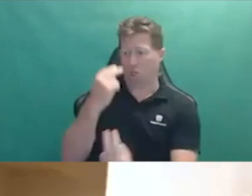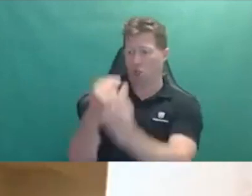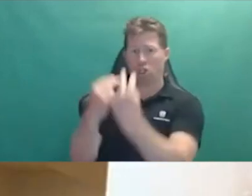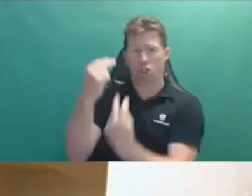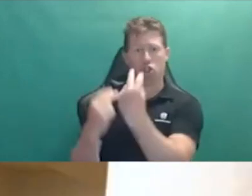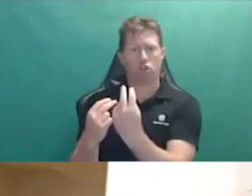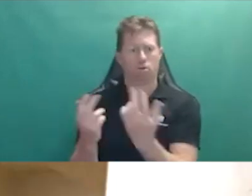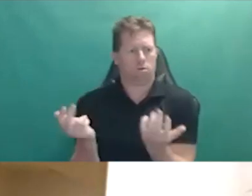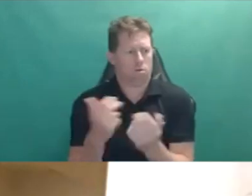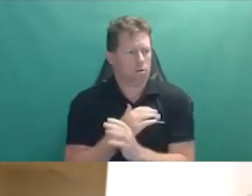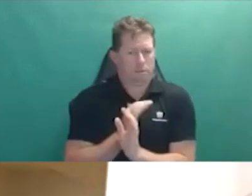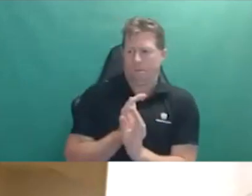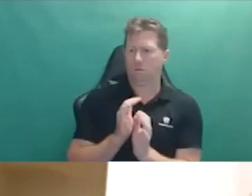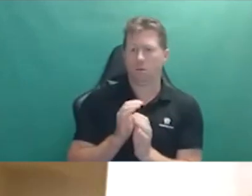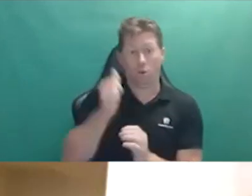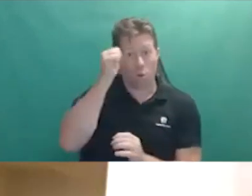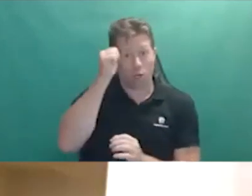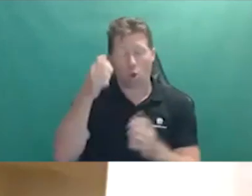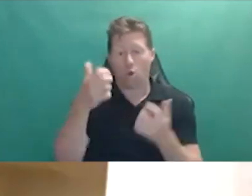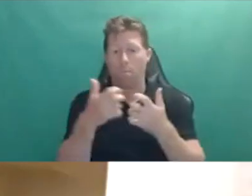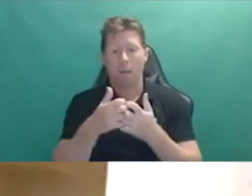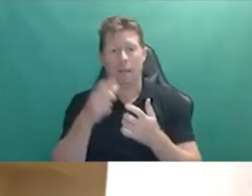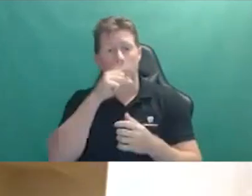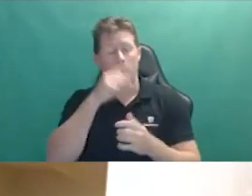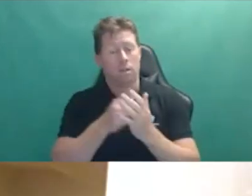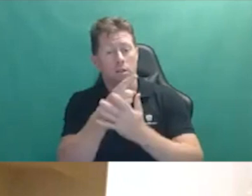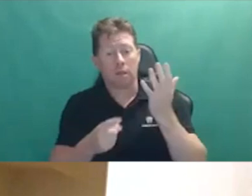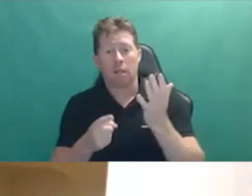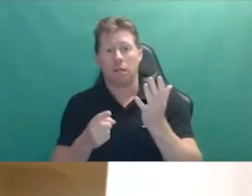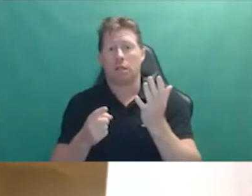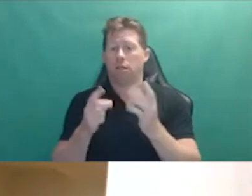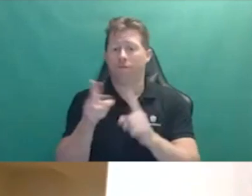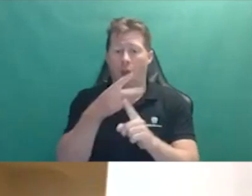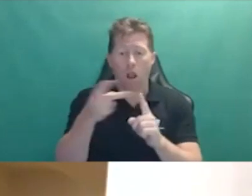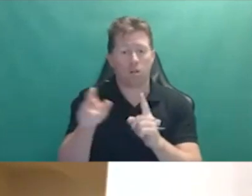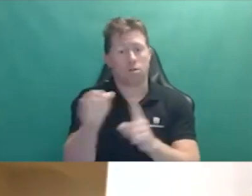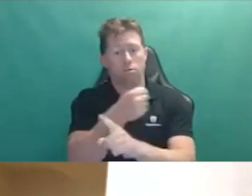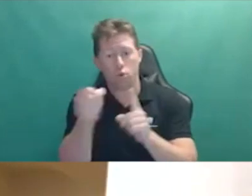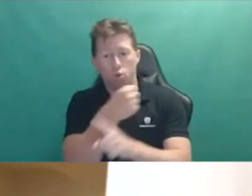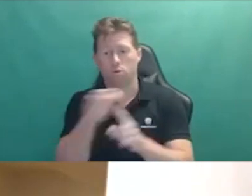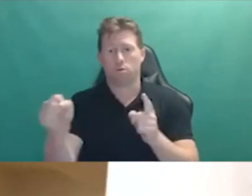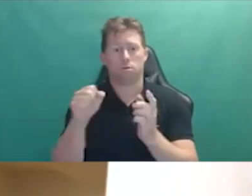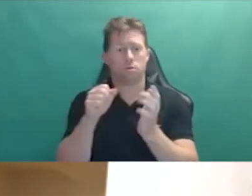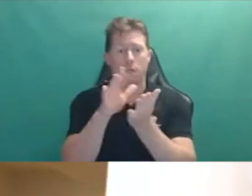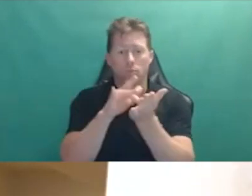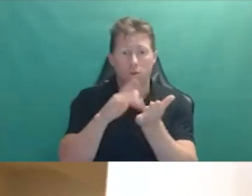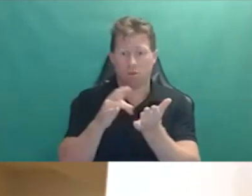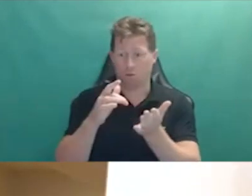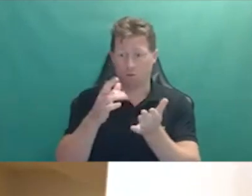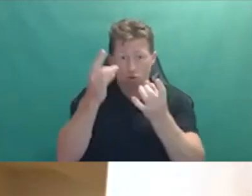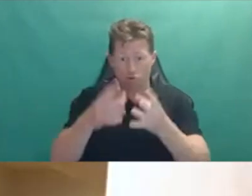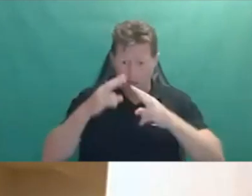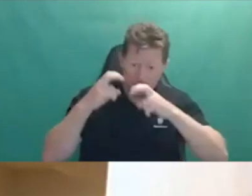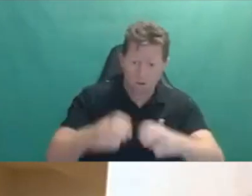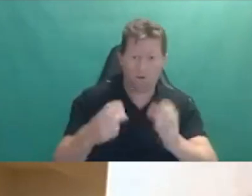with disability have experienced violence, abuse and neglect and exploitation. We needed to have a Royal Commission because of this. There are